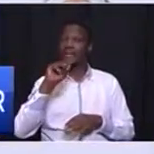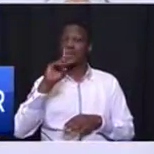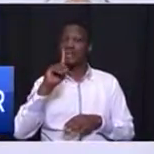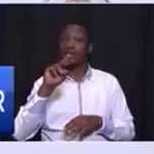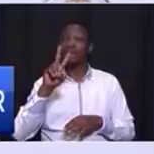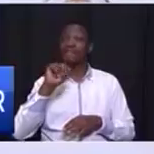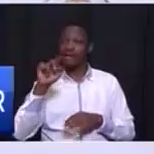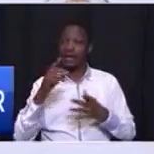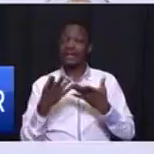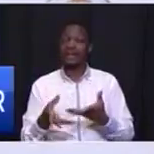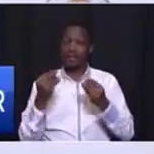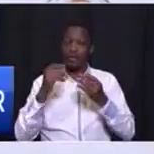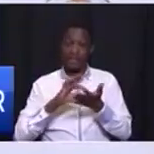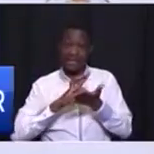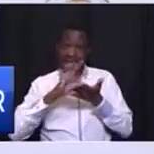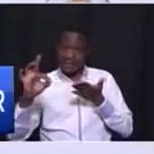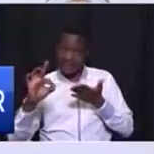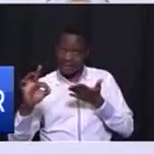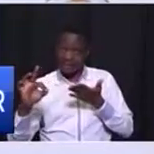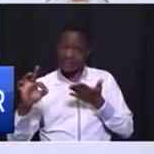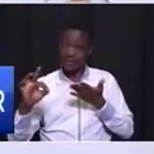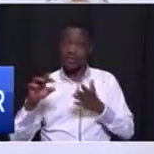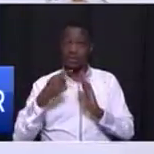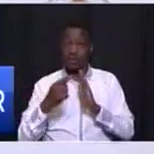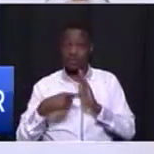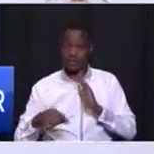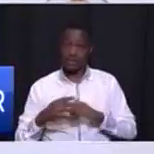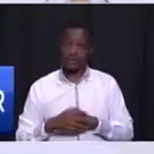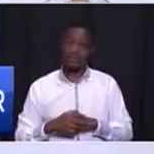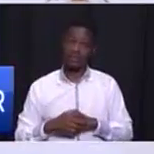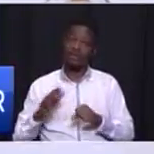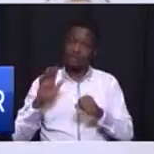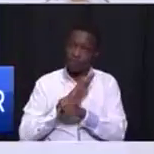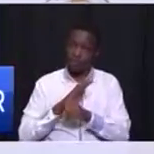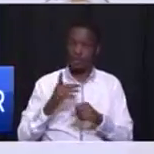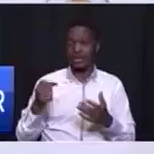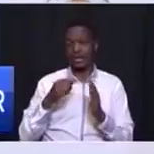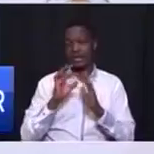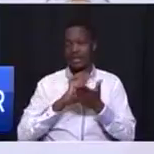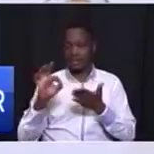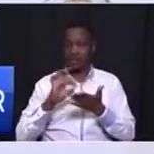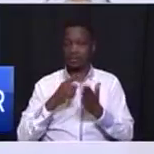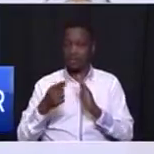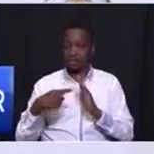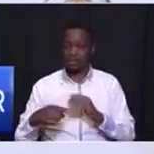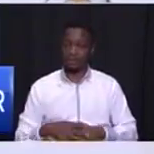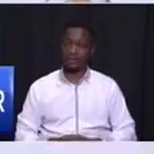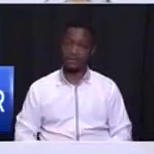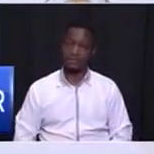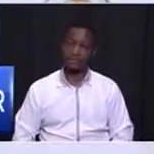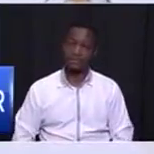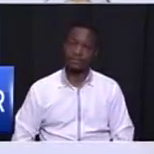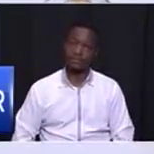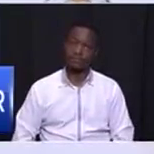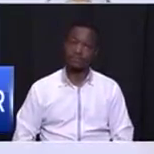clean audit that's the only municipality that got a full clean audit you know